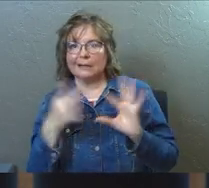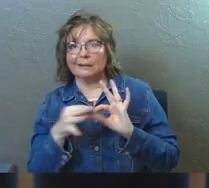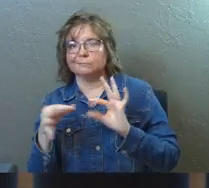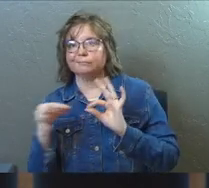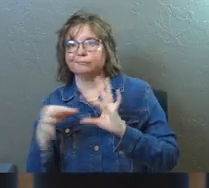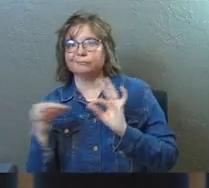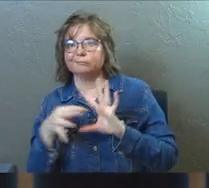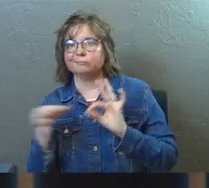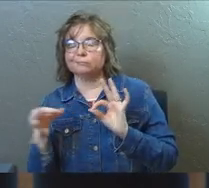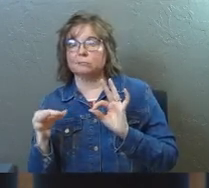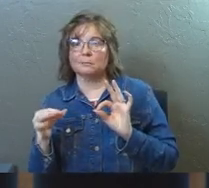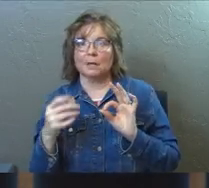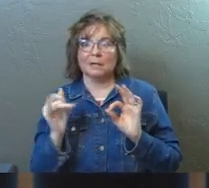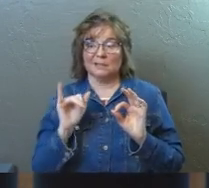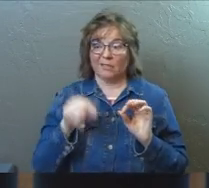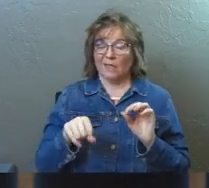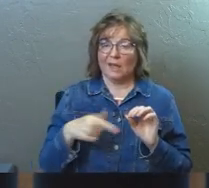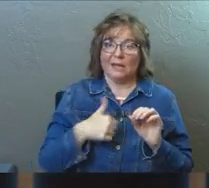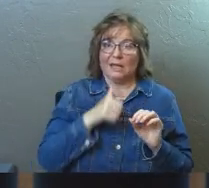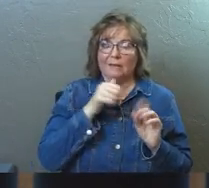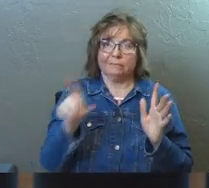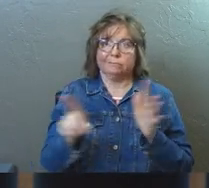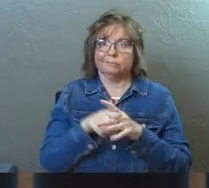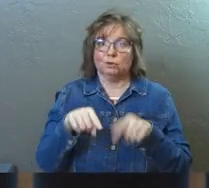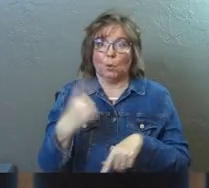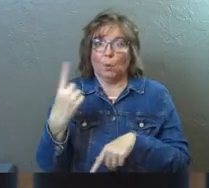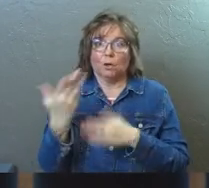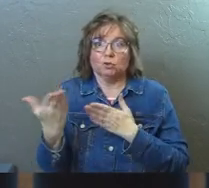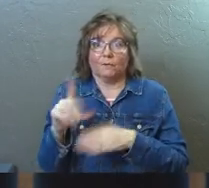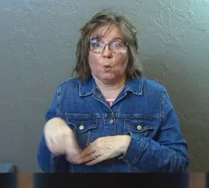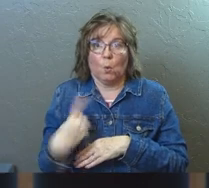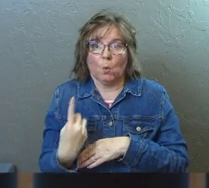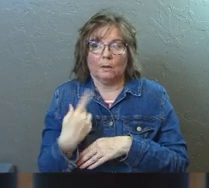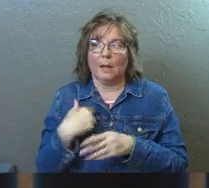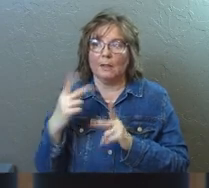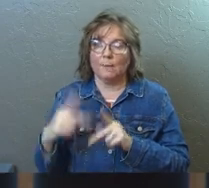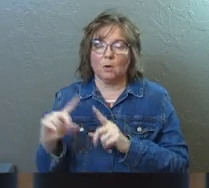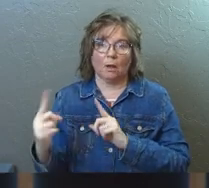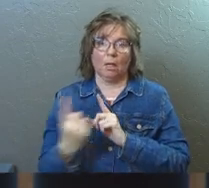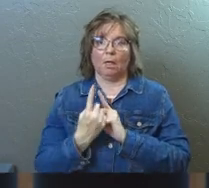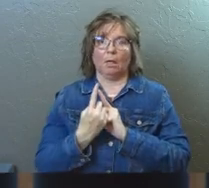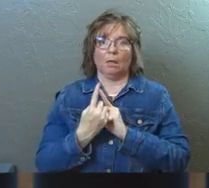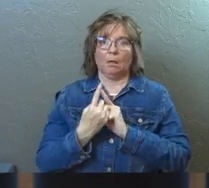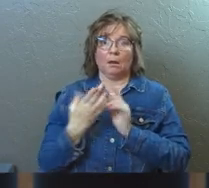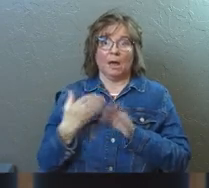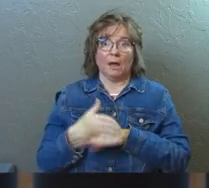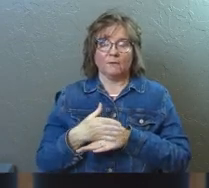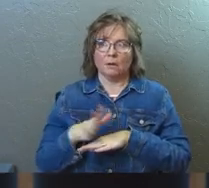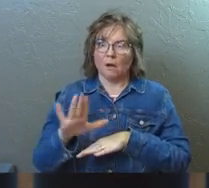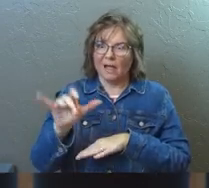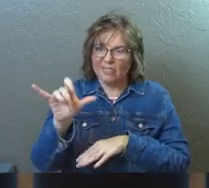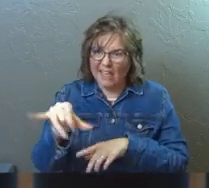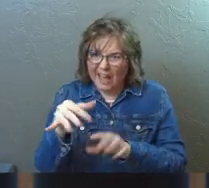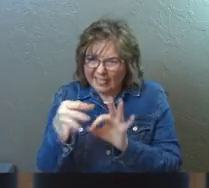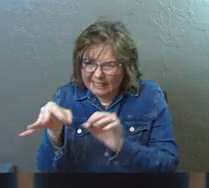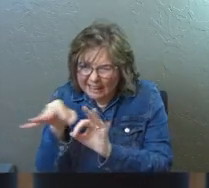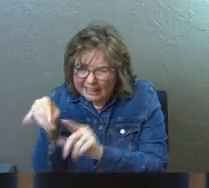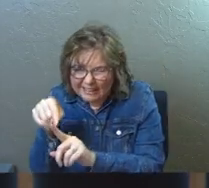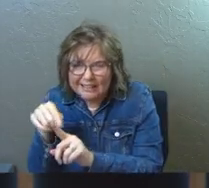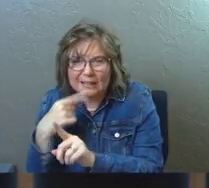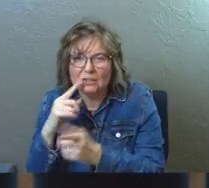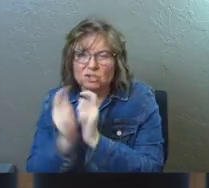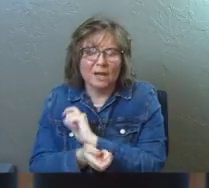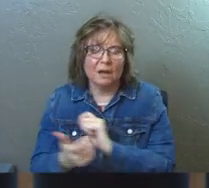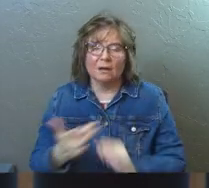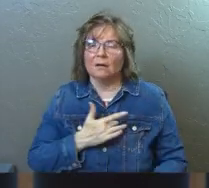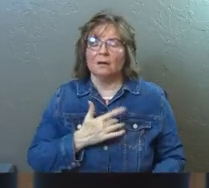explaining a concept. And sometimes it only even comes out during one service and the person comes up to me afterward. And it's like, that thing is